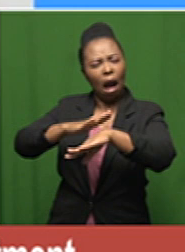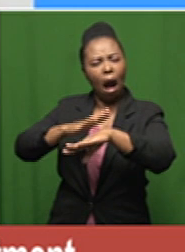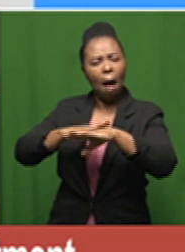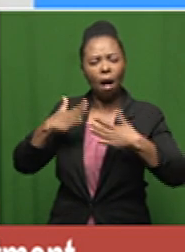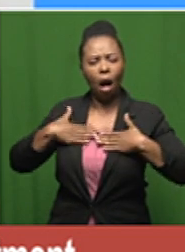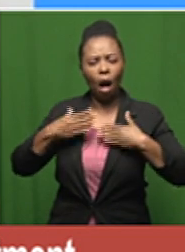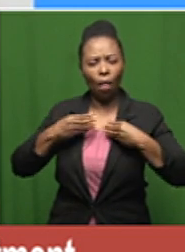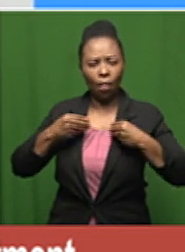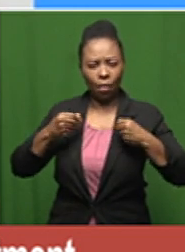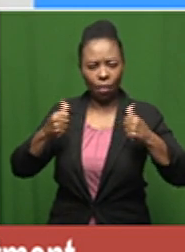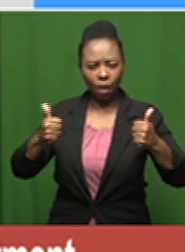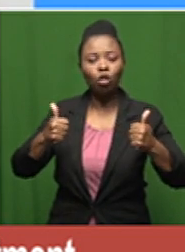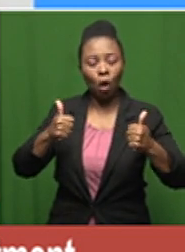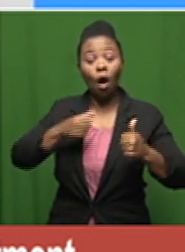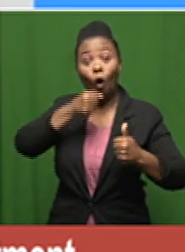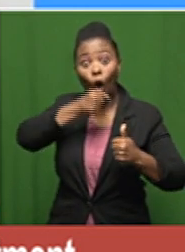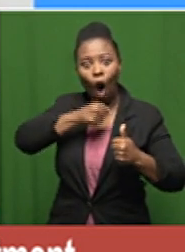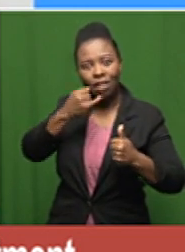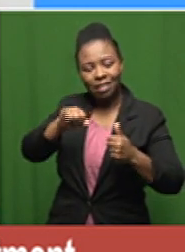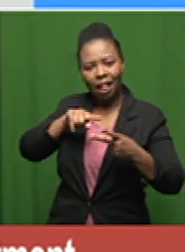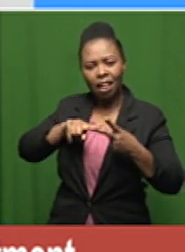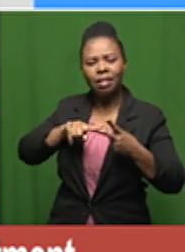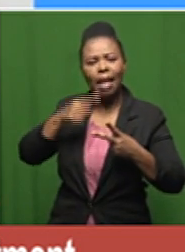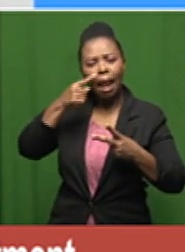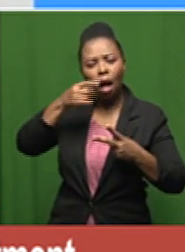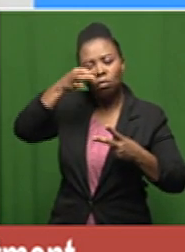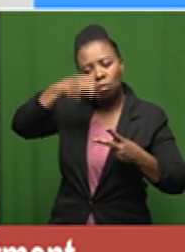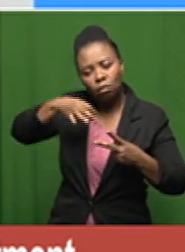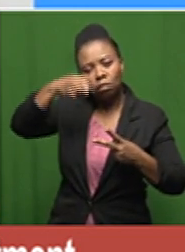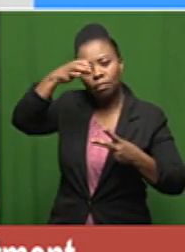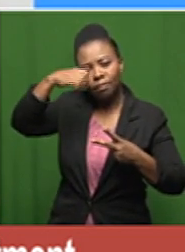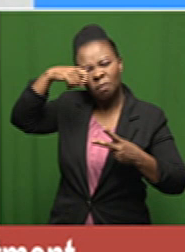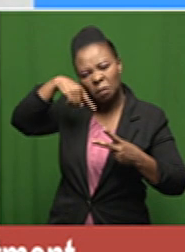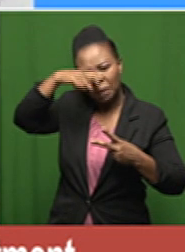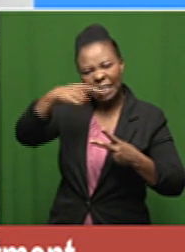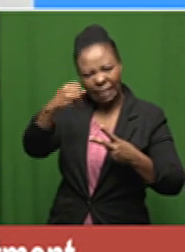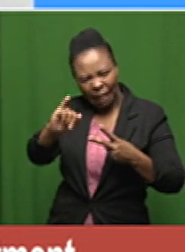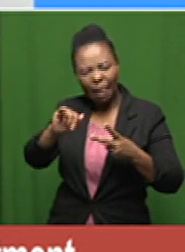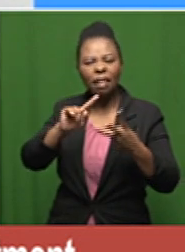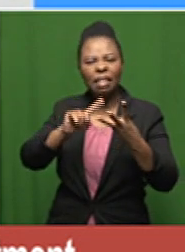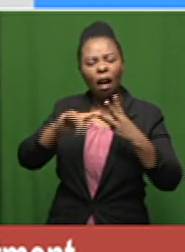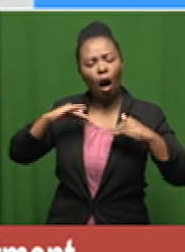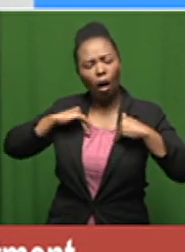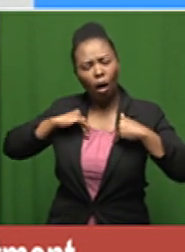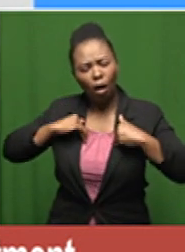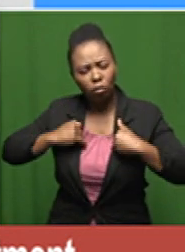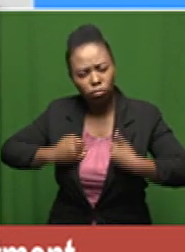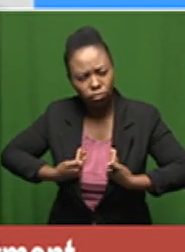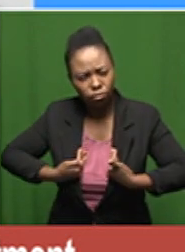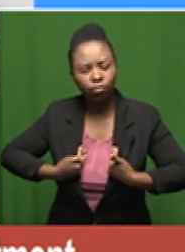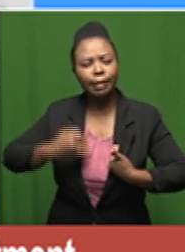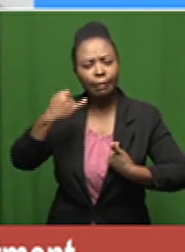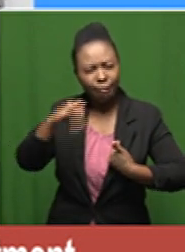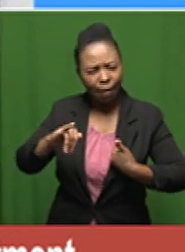so the cough is still there the nasal drip is still there and the fatigue you get so